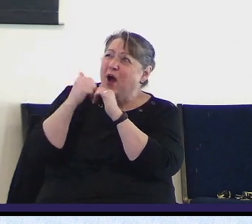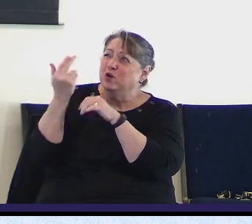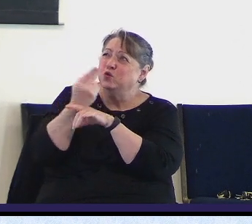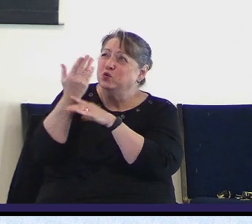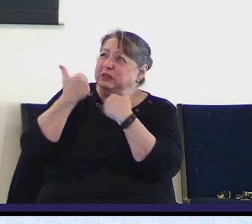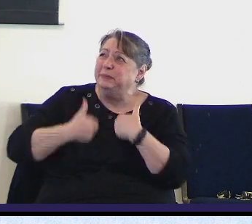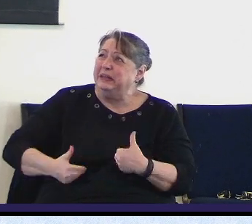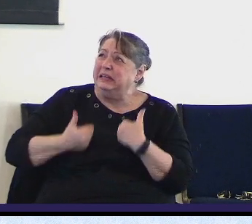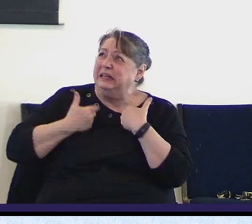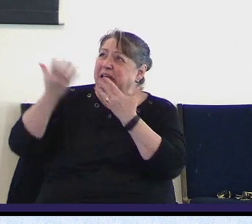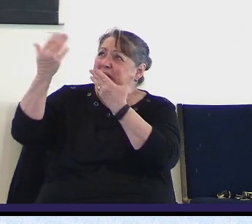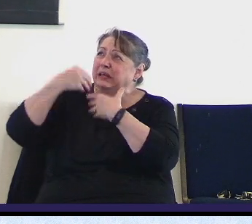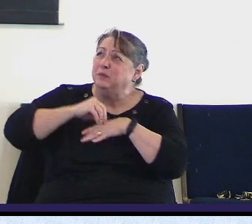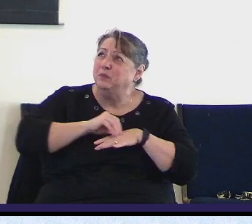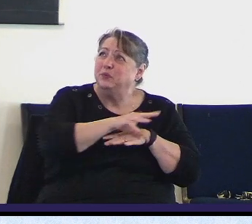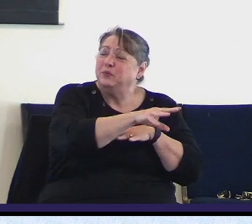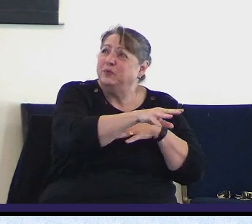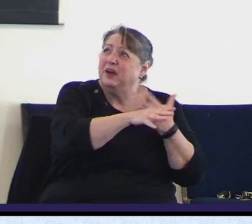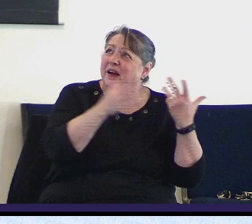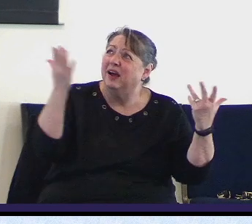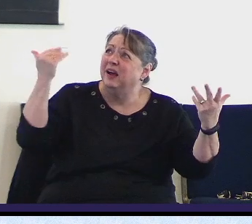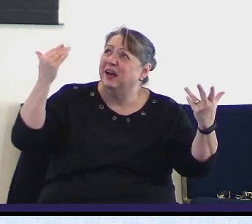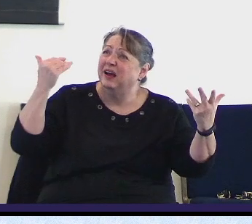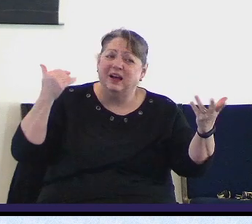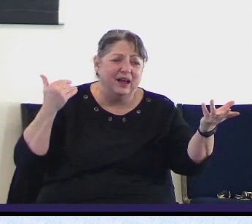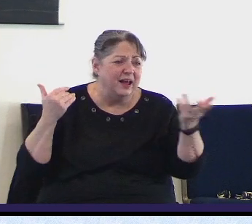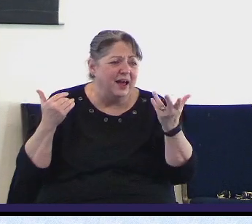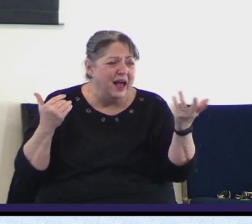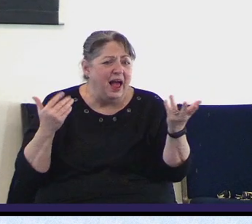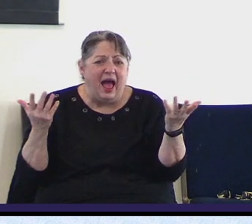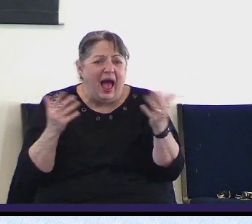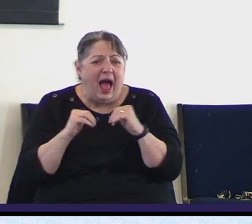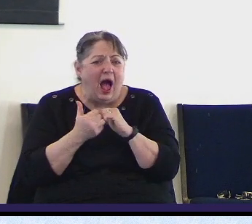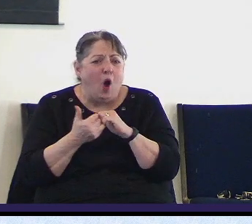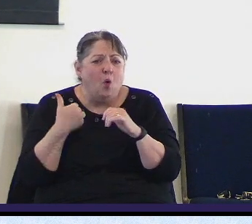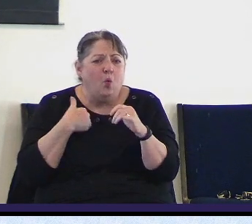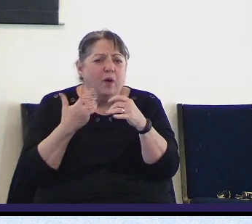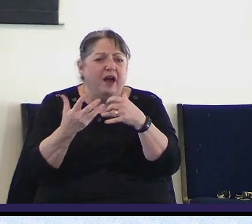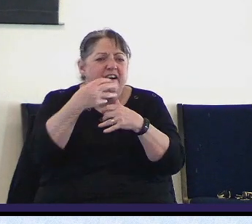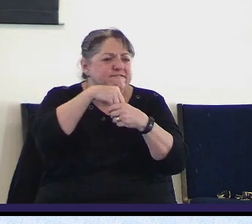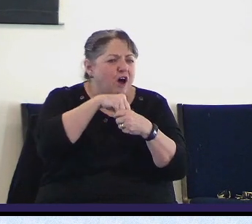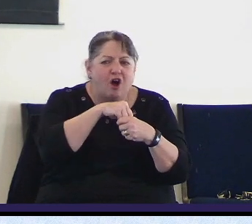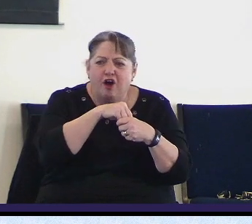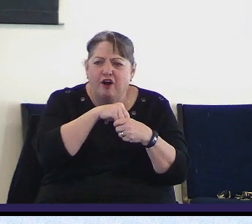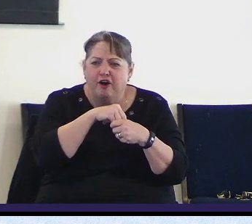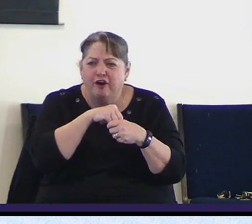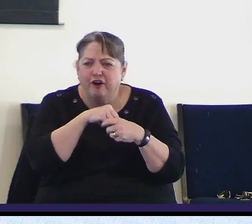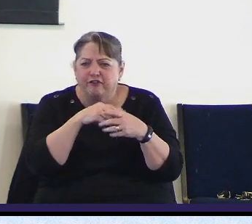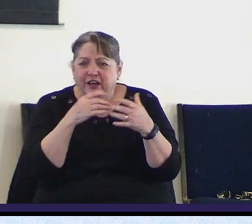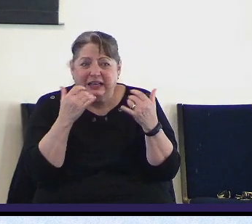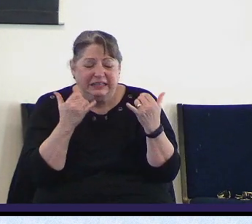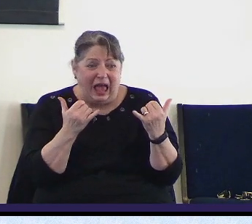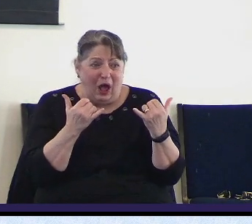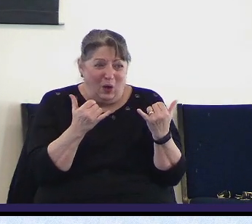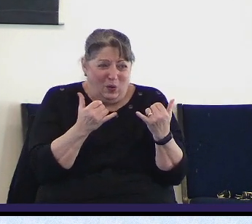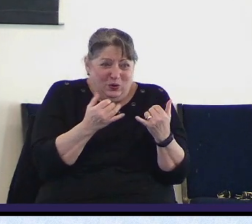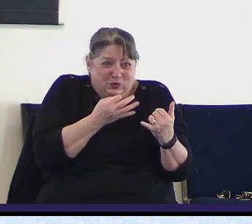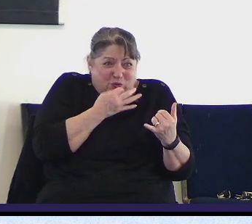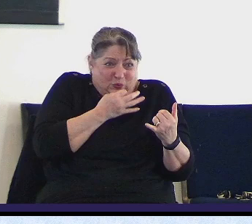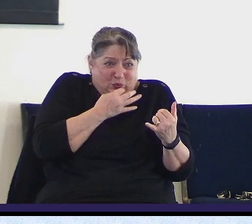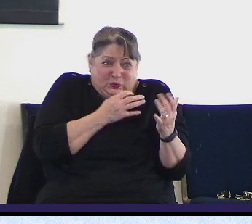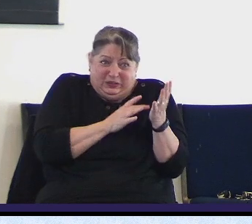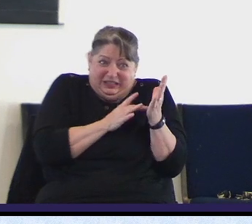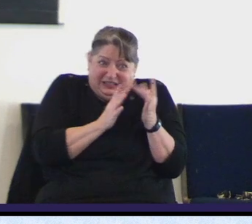What role does the church play in the latter days? What role does the church play as we approach the coming of Christ?